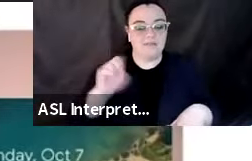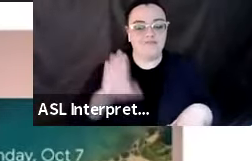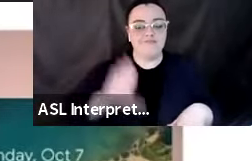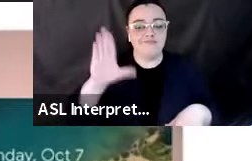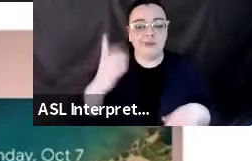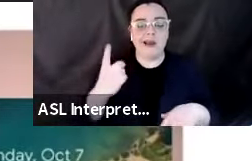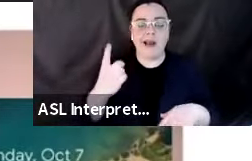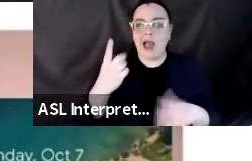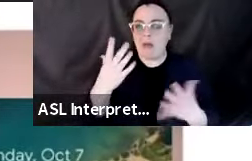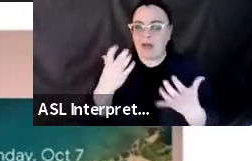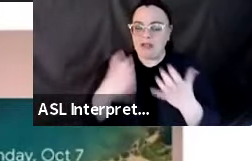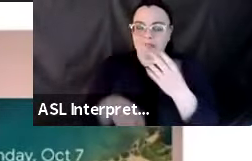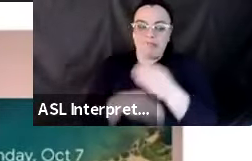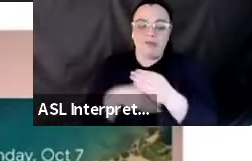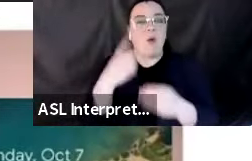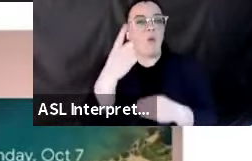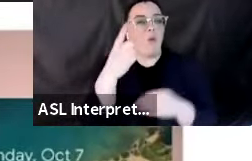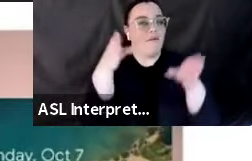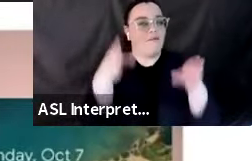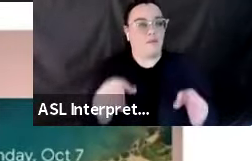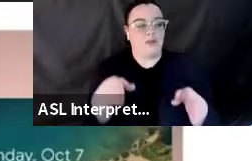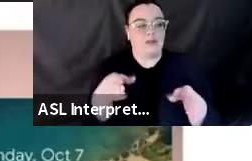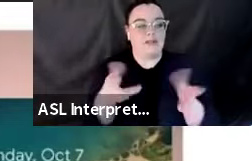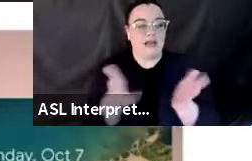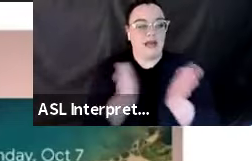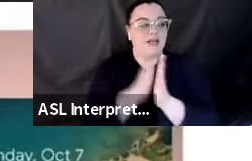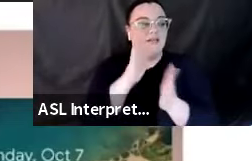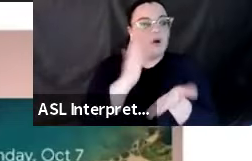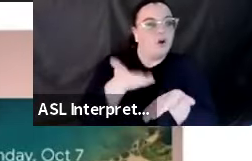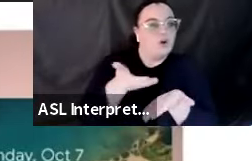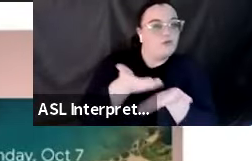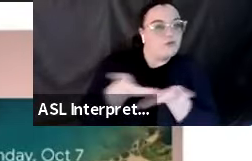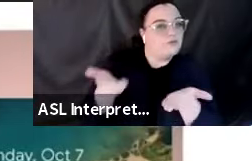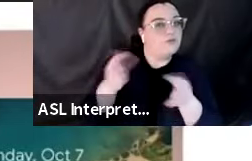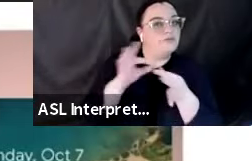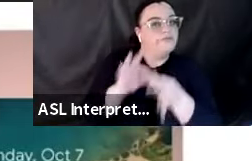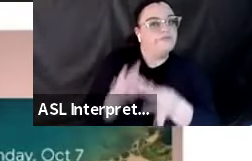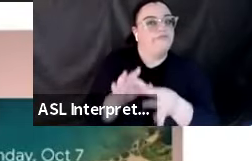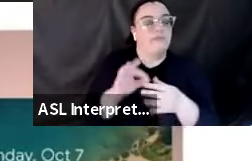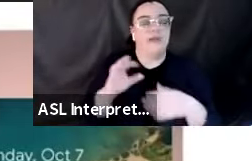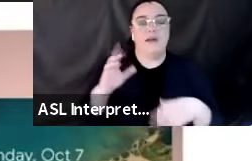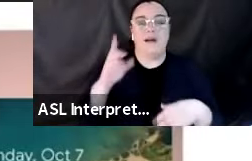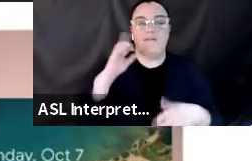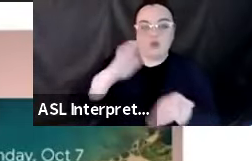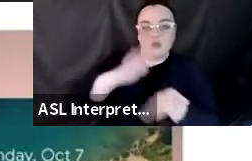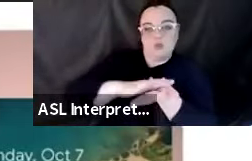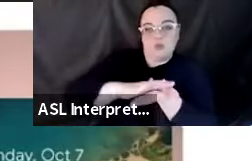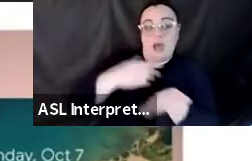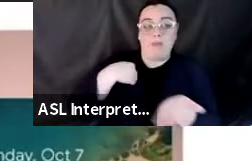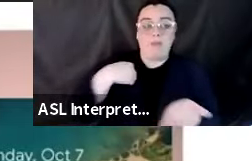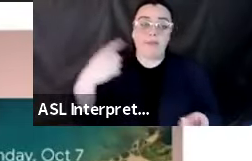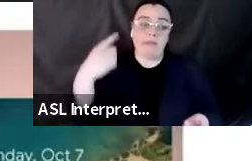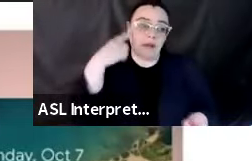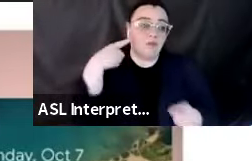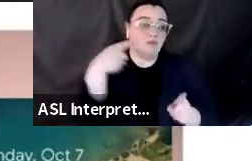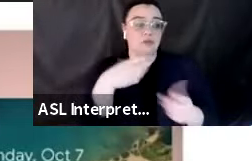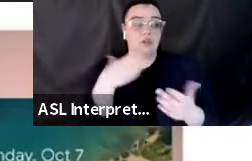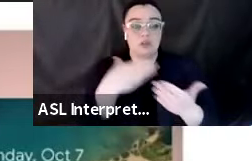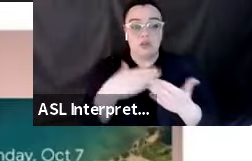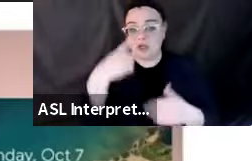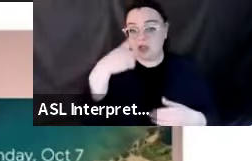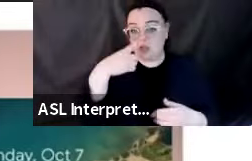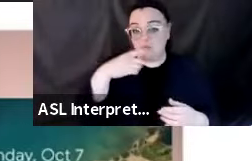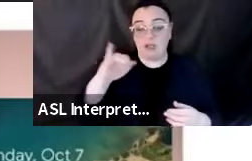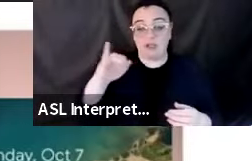I think, you know, explaining MyShake is hard. We can't always have Jen with us to tell us how it all works. Maybe Jen or even Bob,